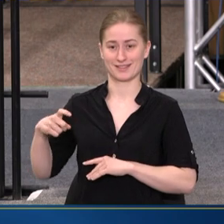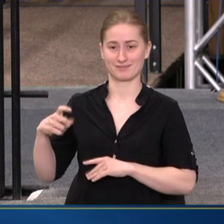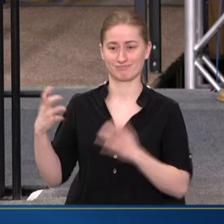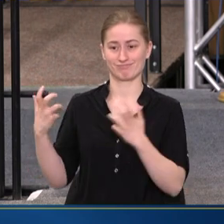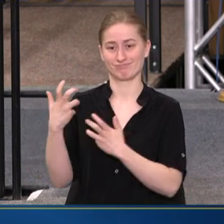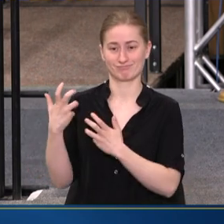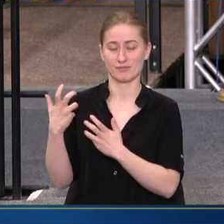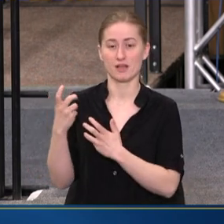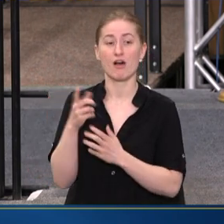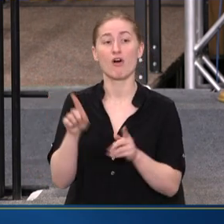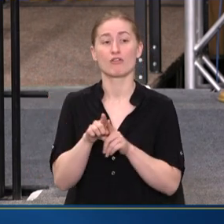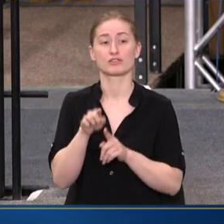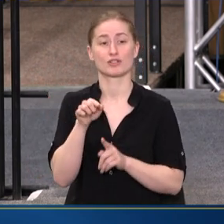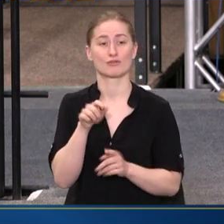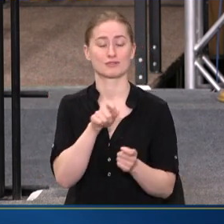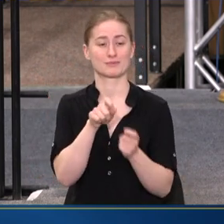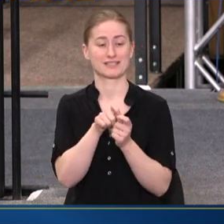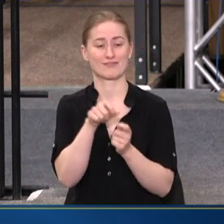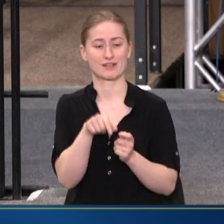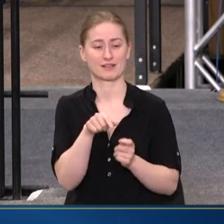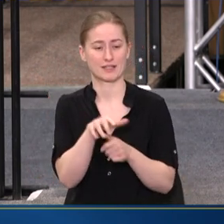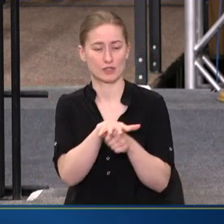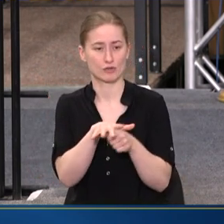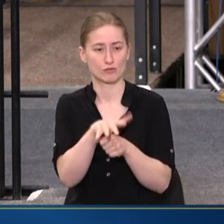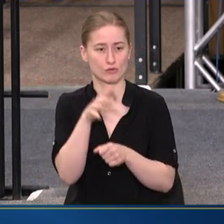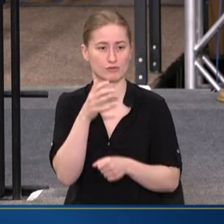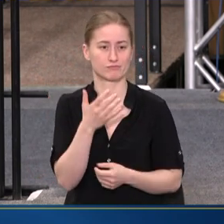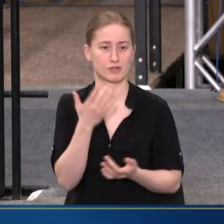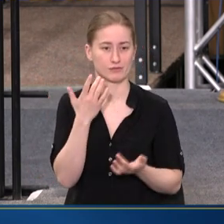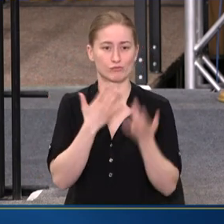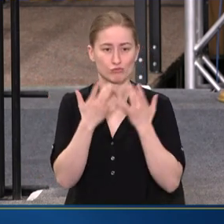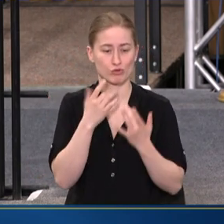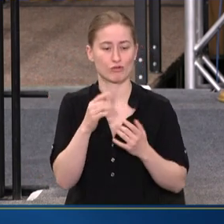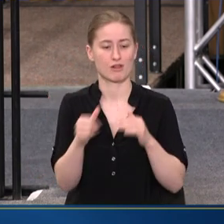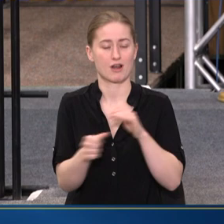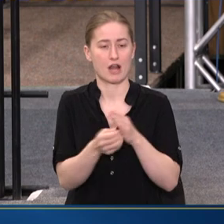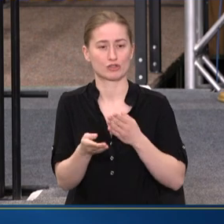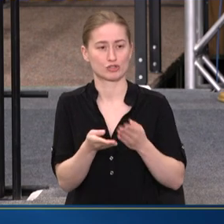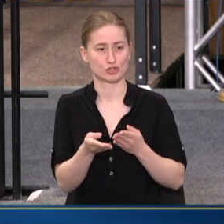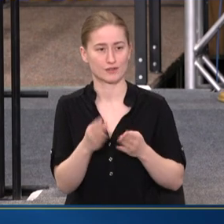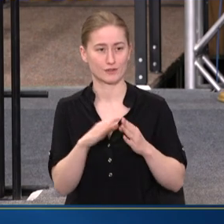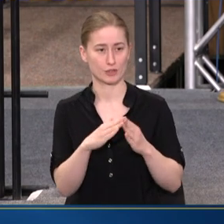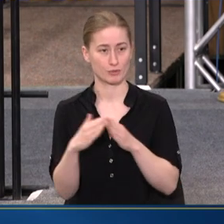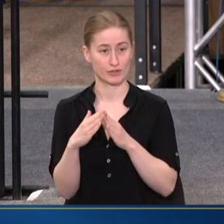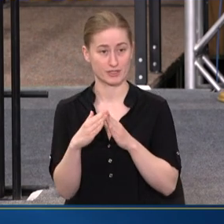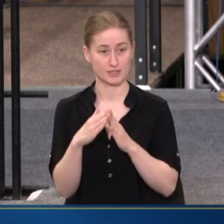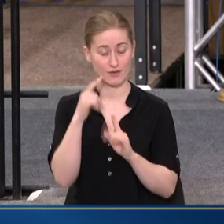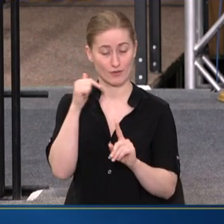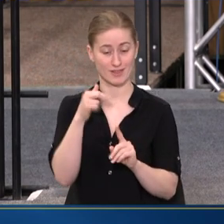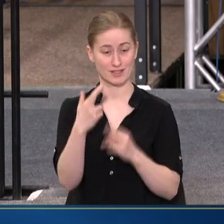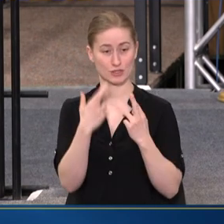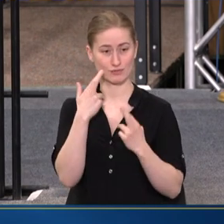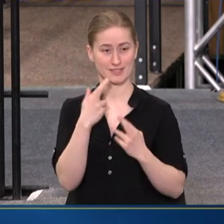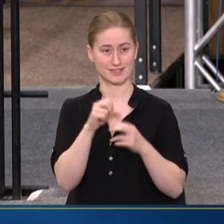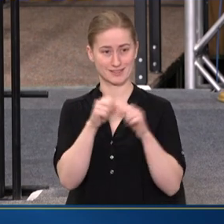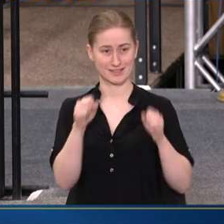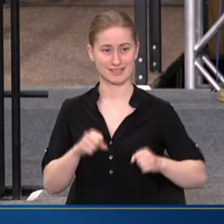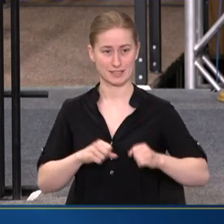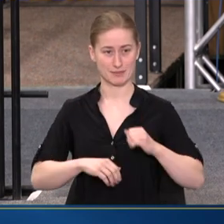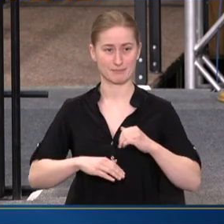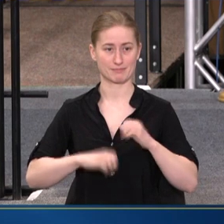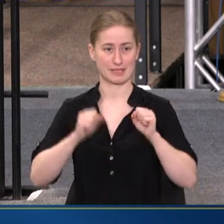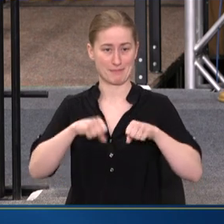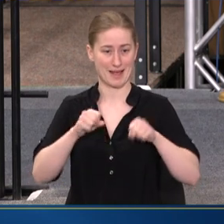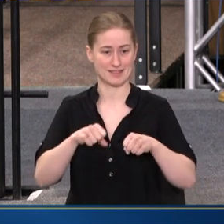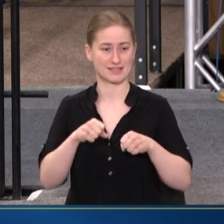ALSO, THIS IS PARTICULARLY THE CASE IN RURAL AND UNDERSERVED COMMUNITIES. FOR THIS REASON, SYSTEM CAPACITY AND